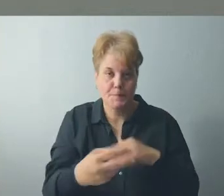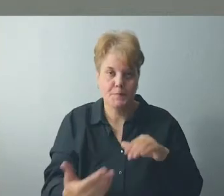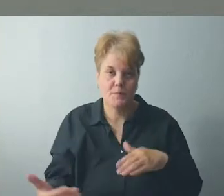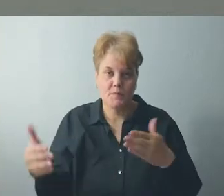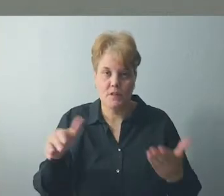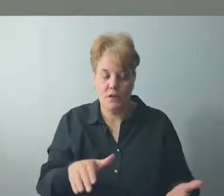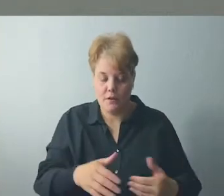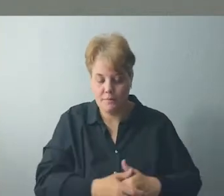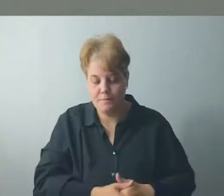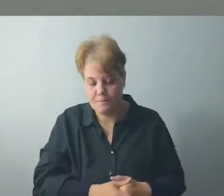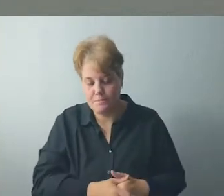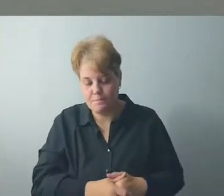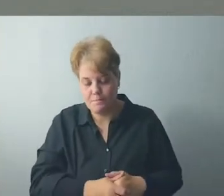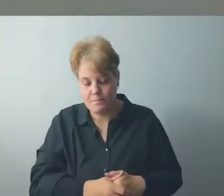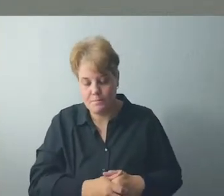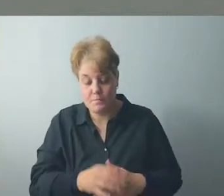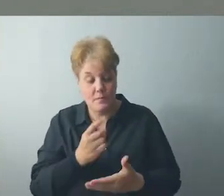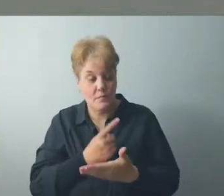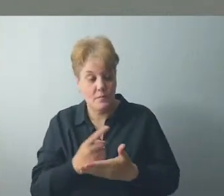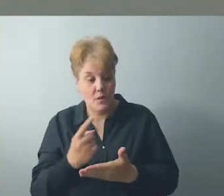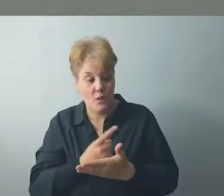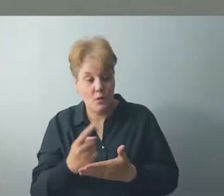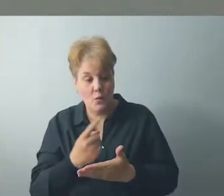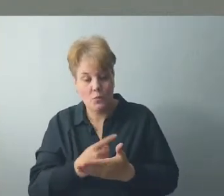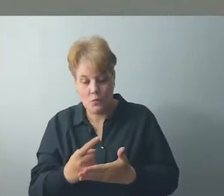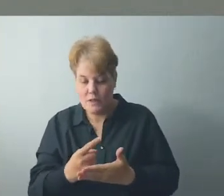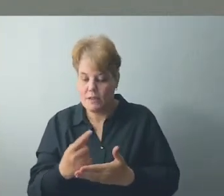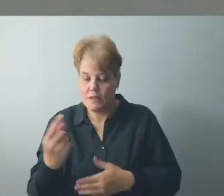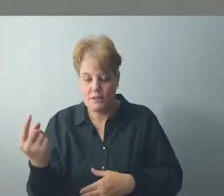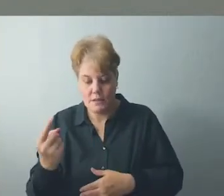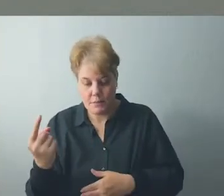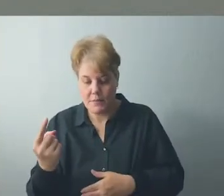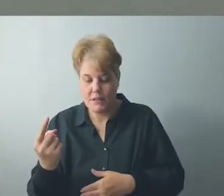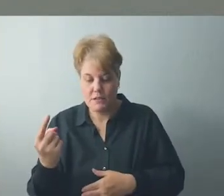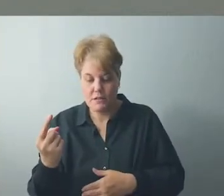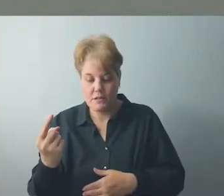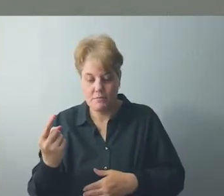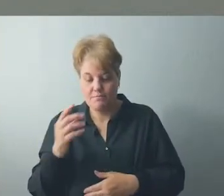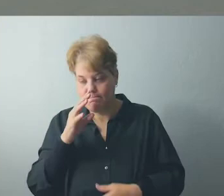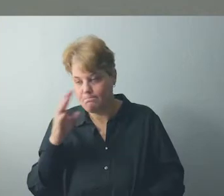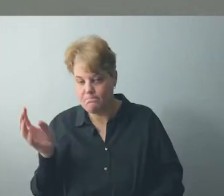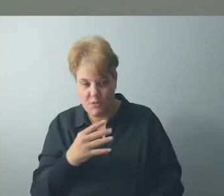difference. He said, you can't just sit there and watch them.